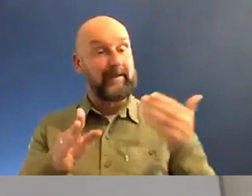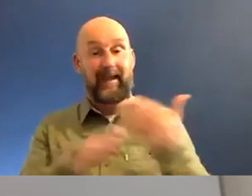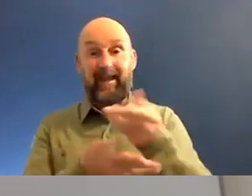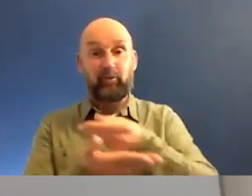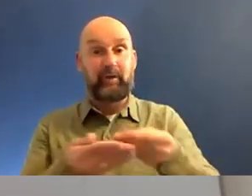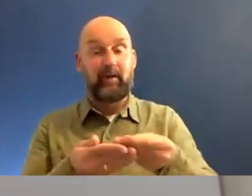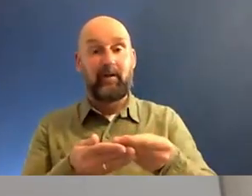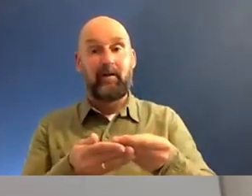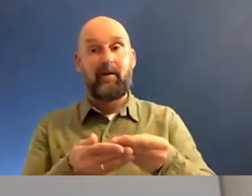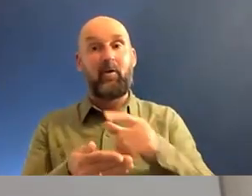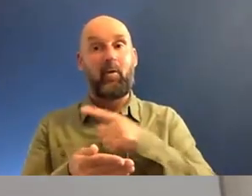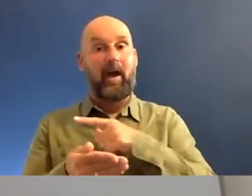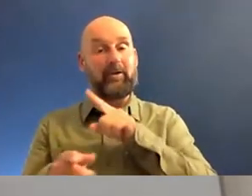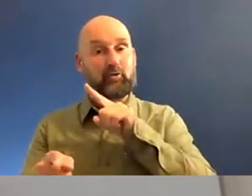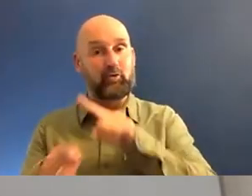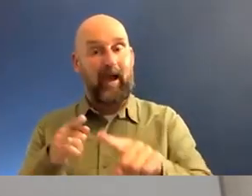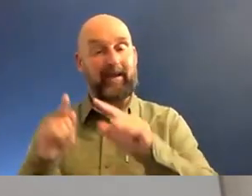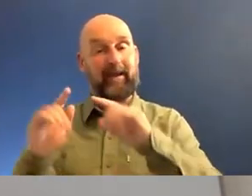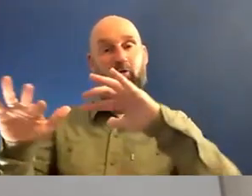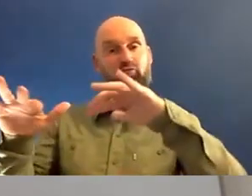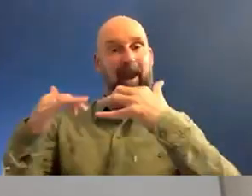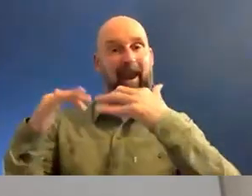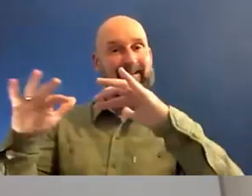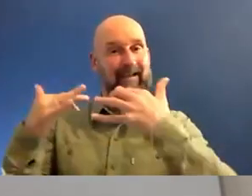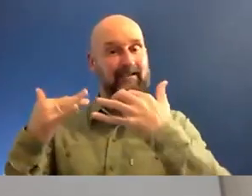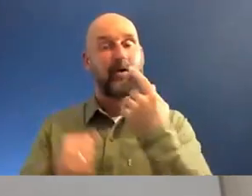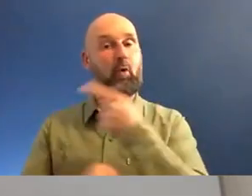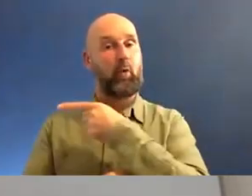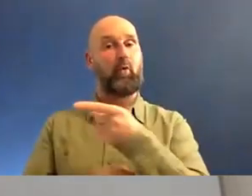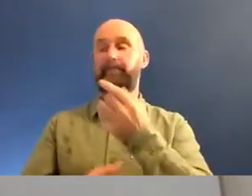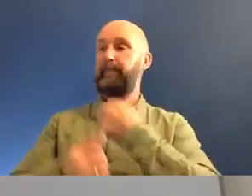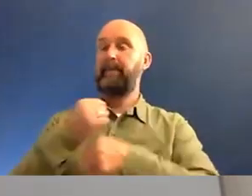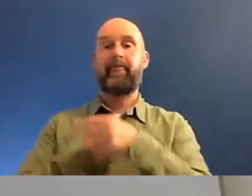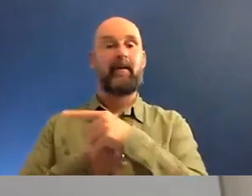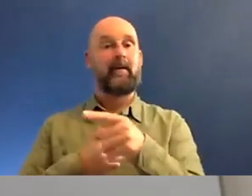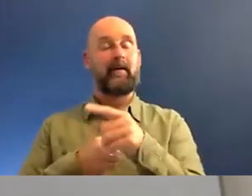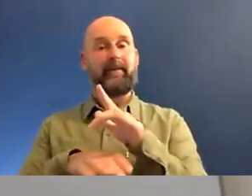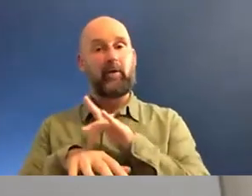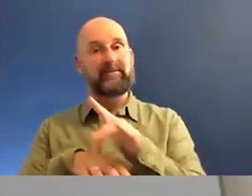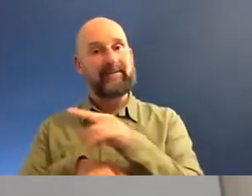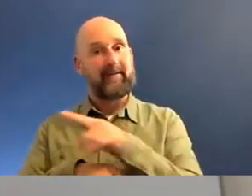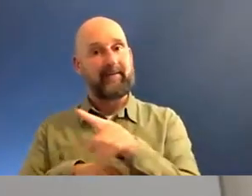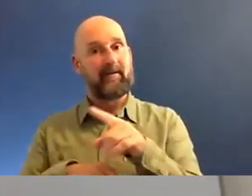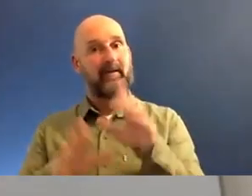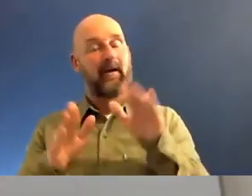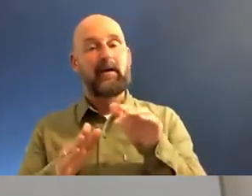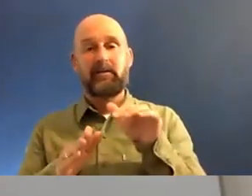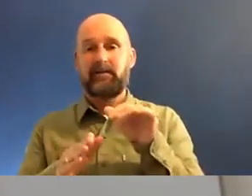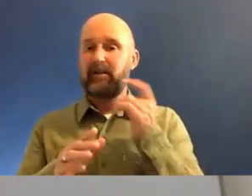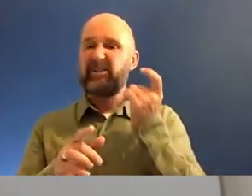vying for ratings for people who are increasingly desensitized to subtlety.